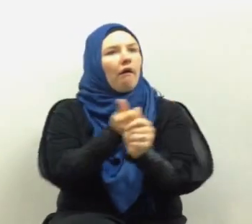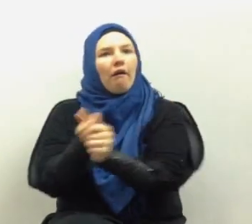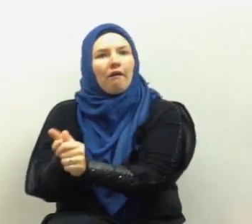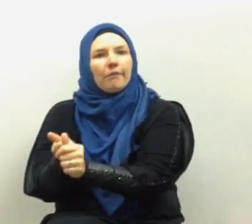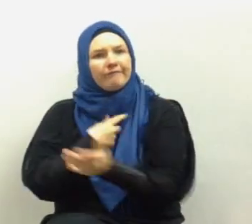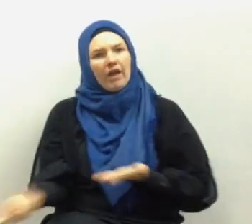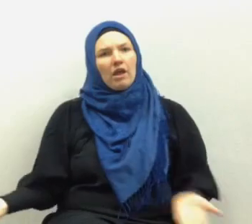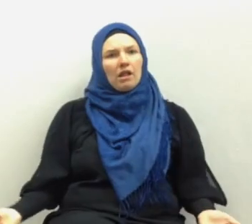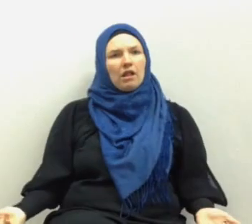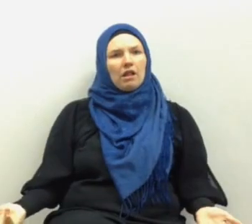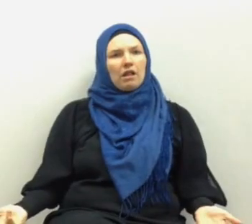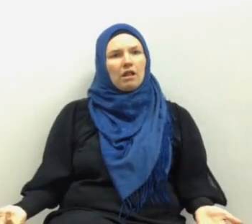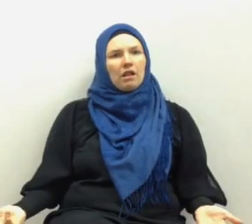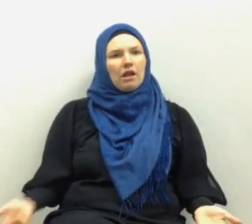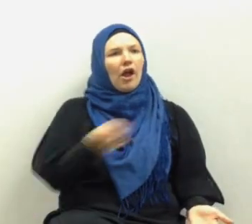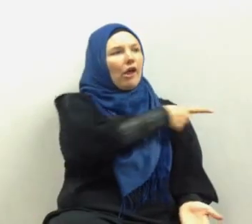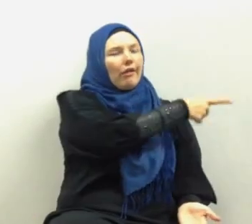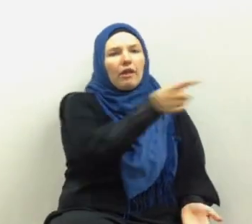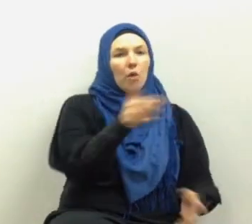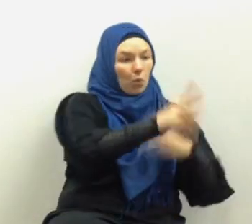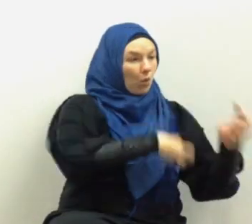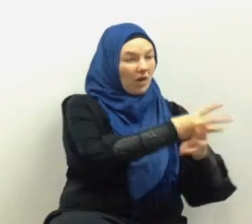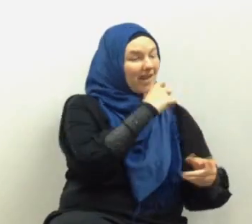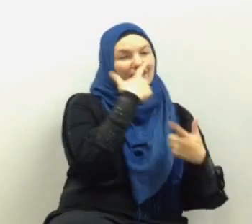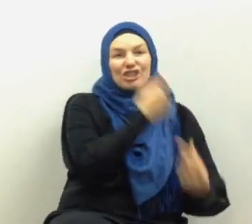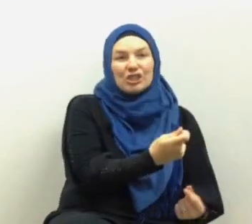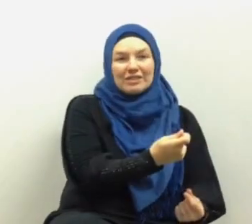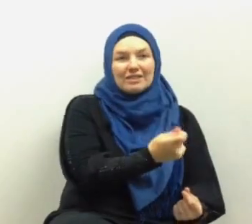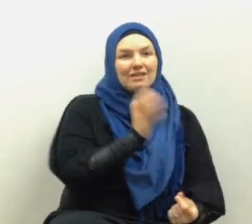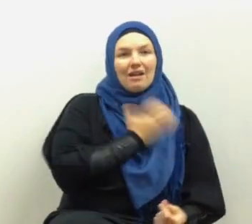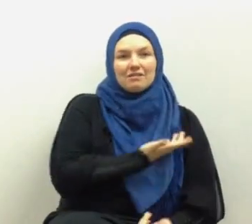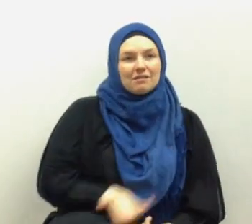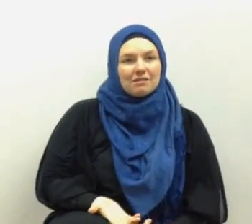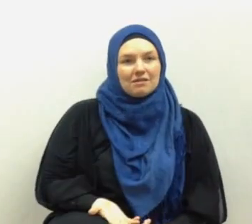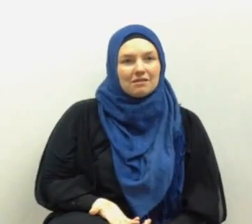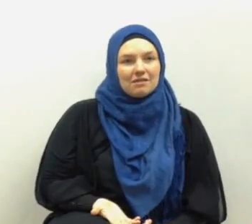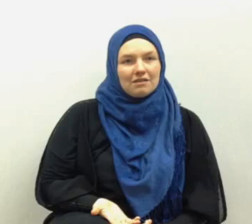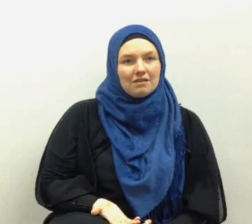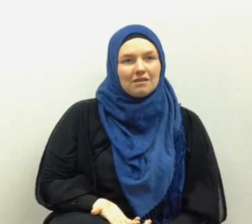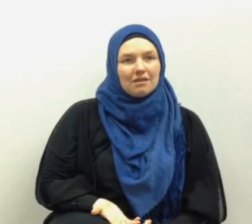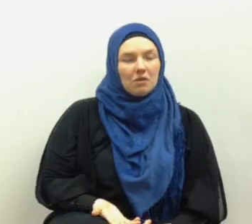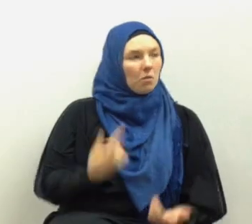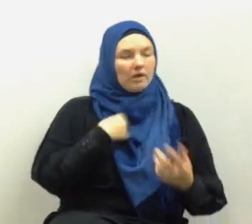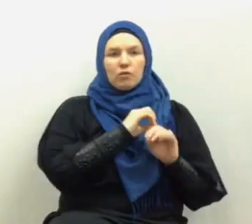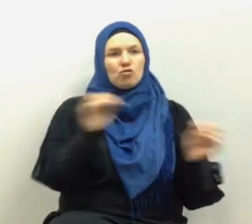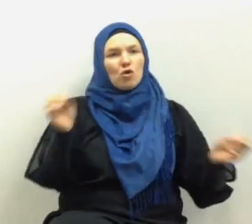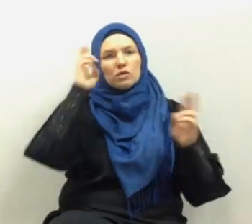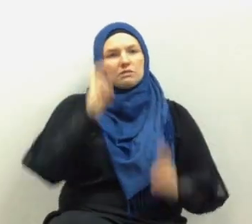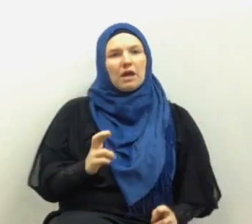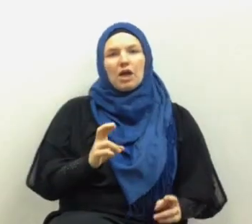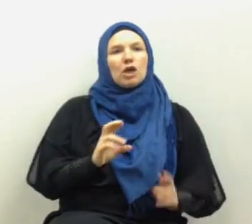in poor weak followers who have no commitment who have no dignity